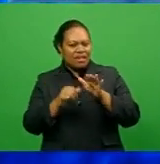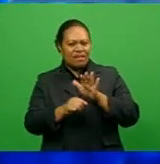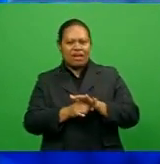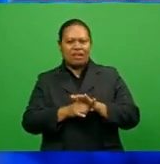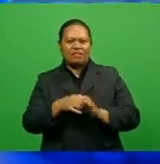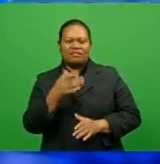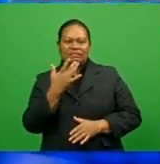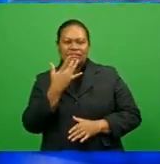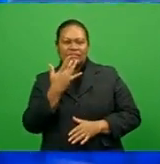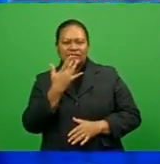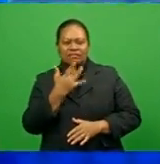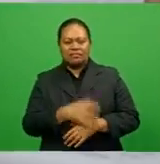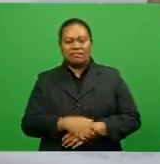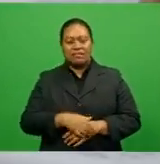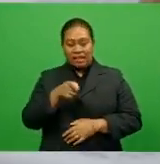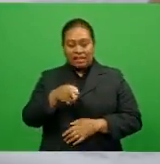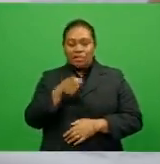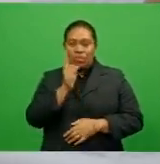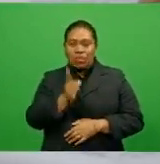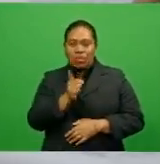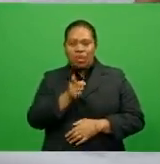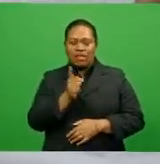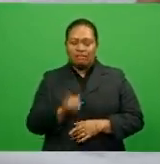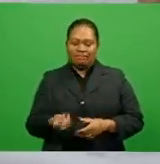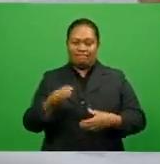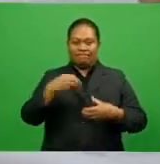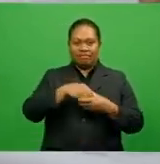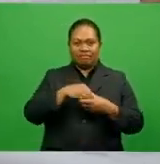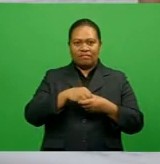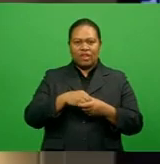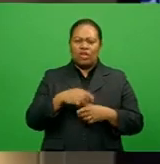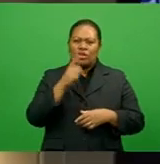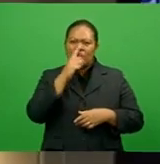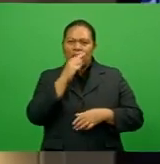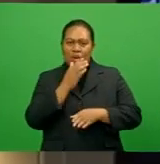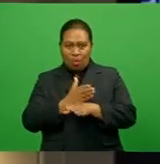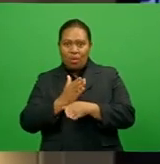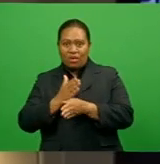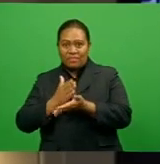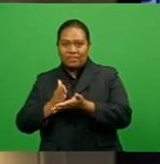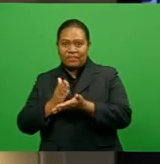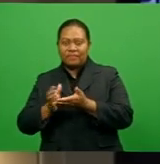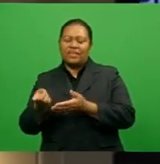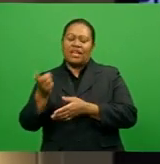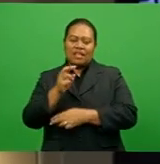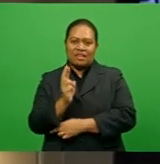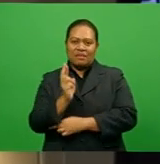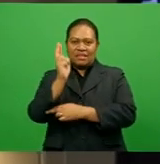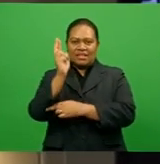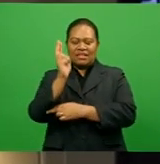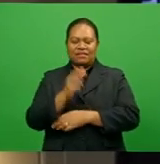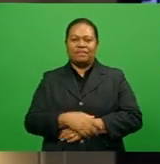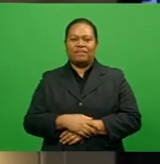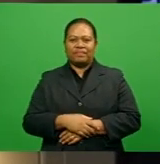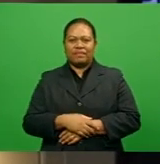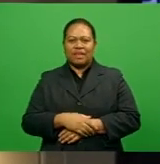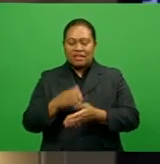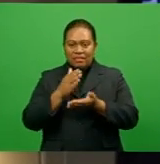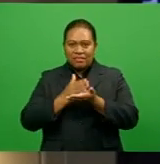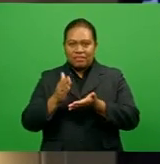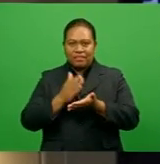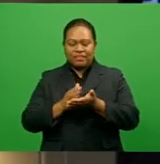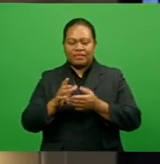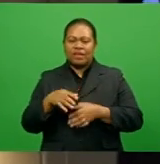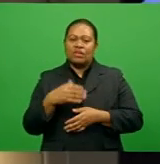falsified. This warning is also directed to employers and employer representatives. The fund is urging